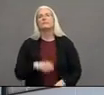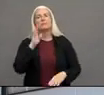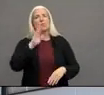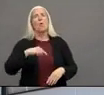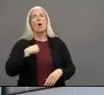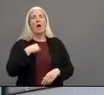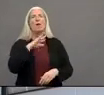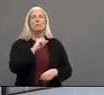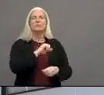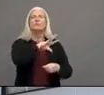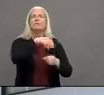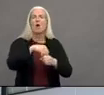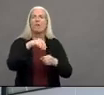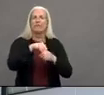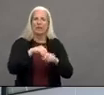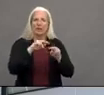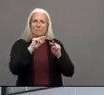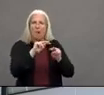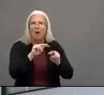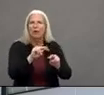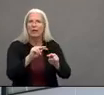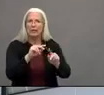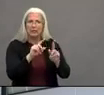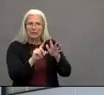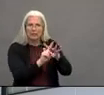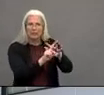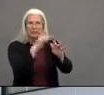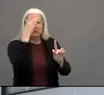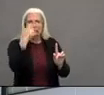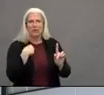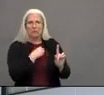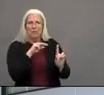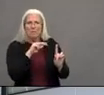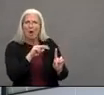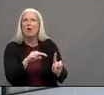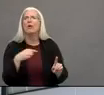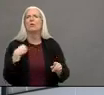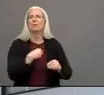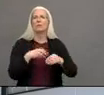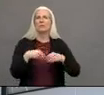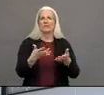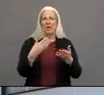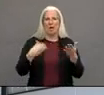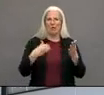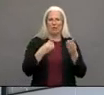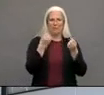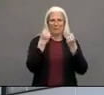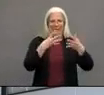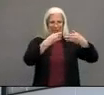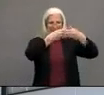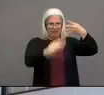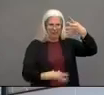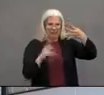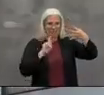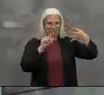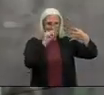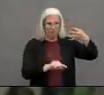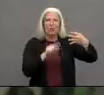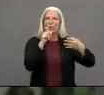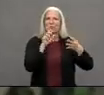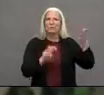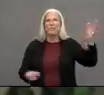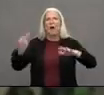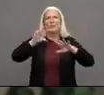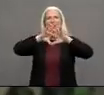we would receive lists of people who were travelers and they had gone to foreign countries where coronavirus was